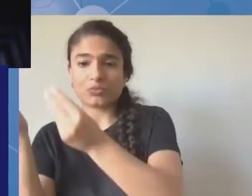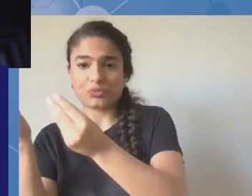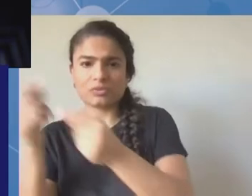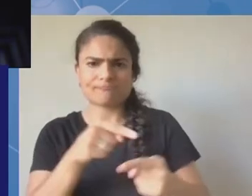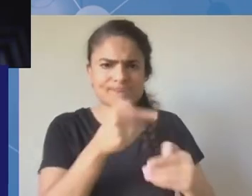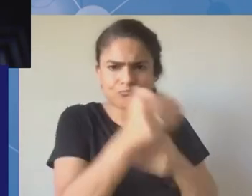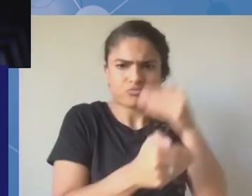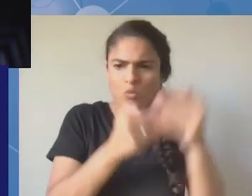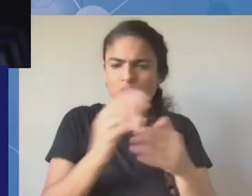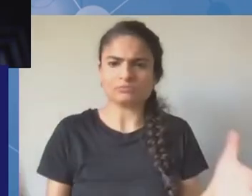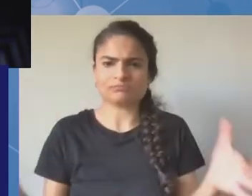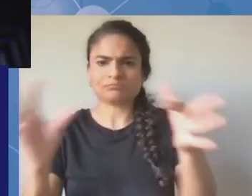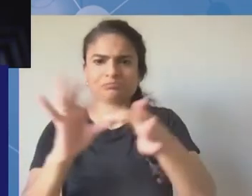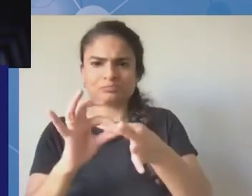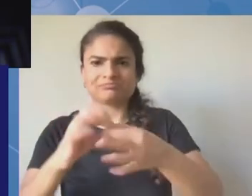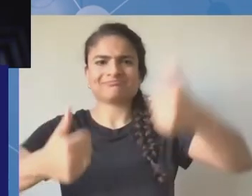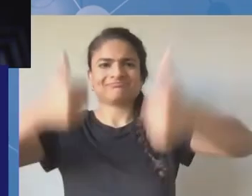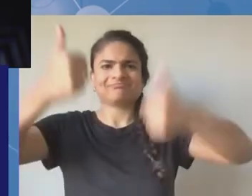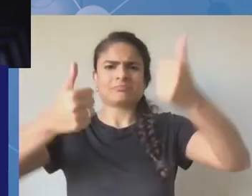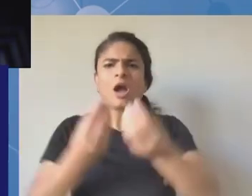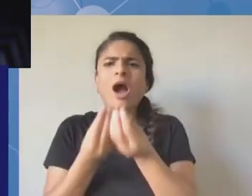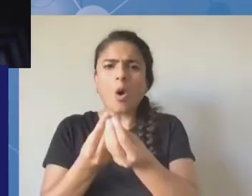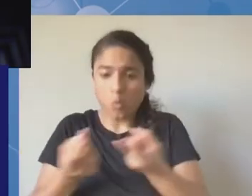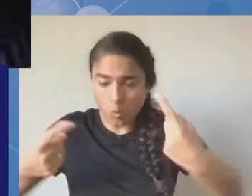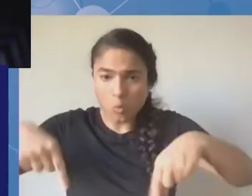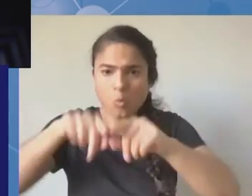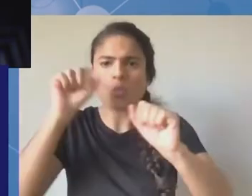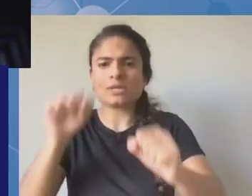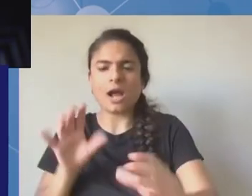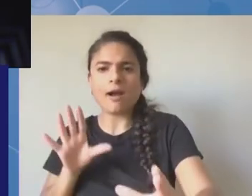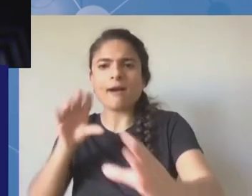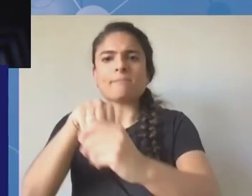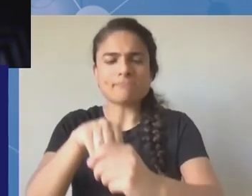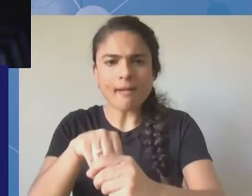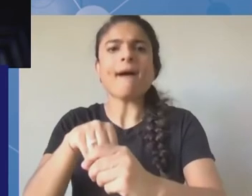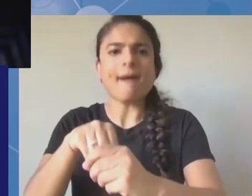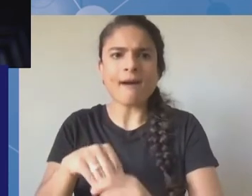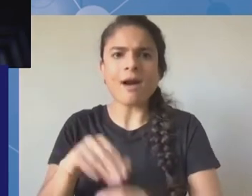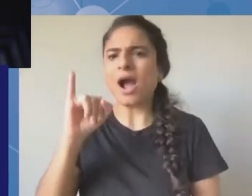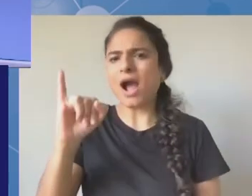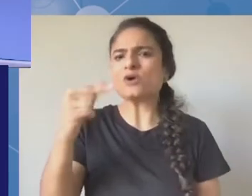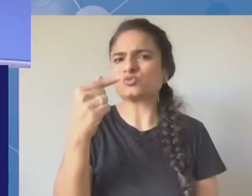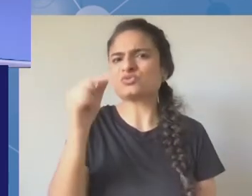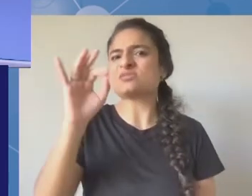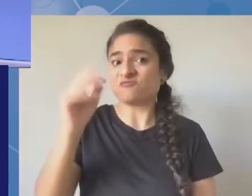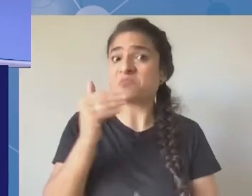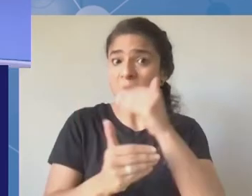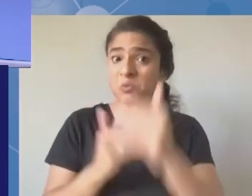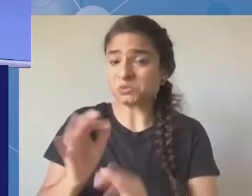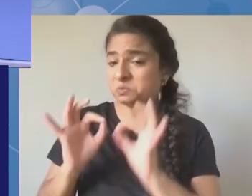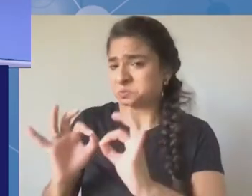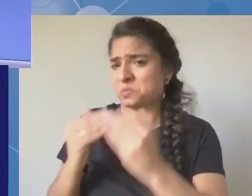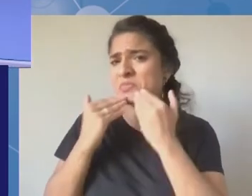processes and all of that uh thank you so much and i wish you a very good health thank you thank you naza thank you